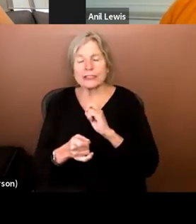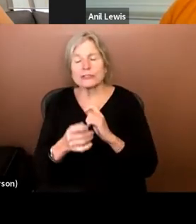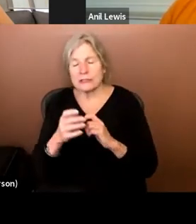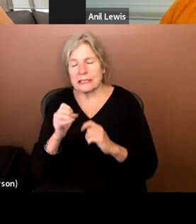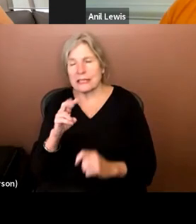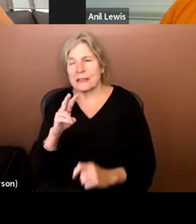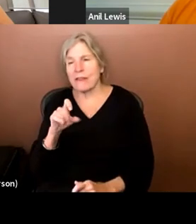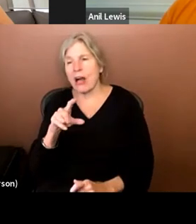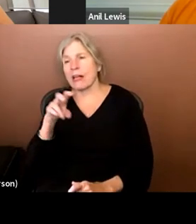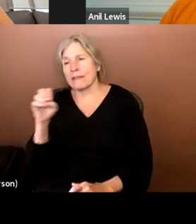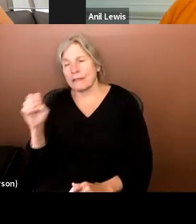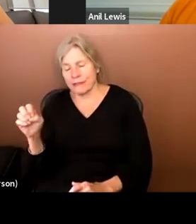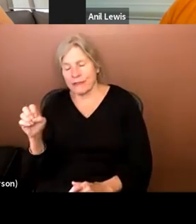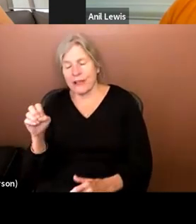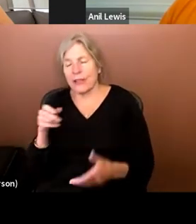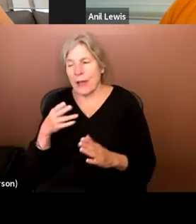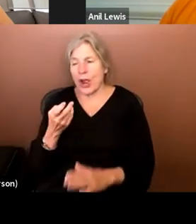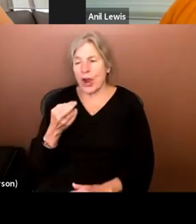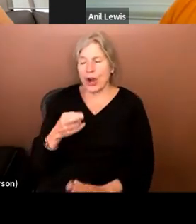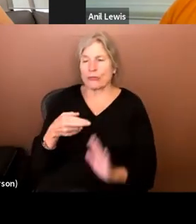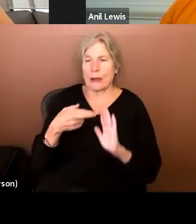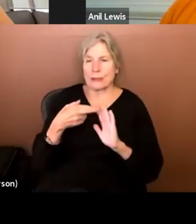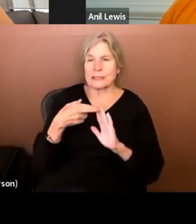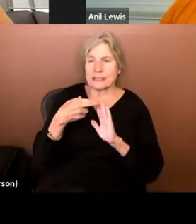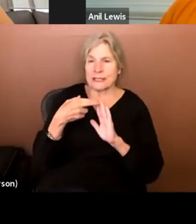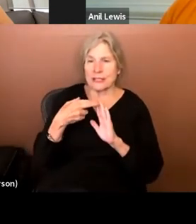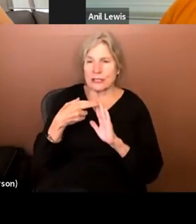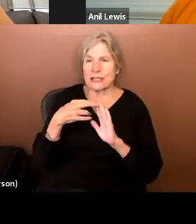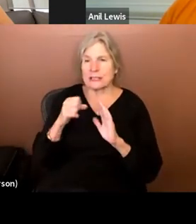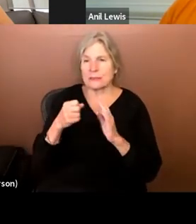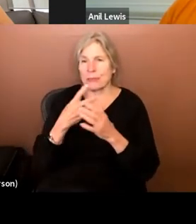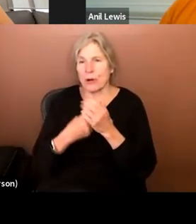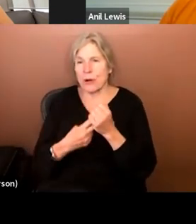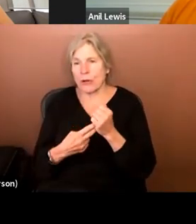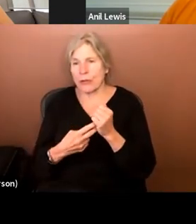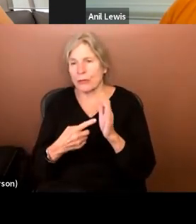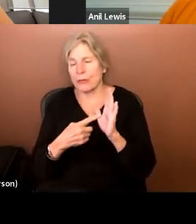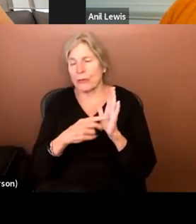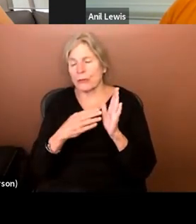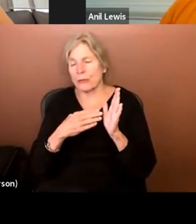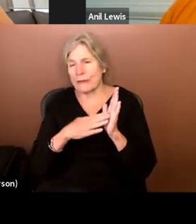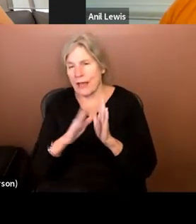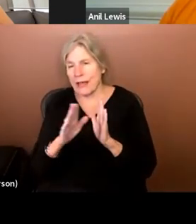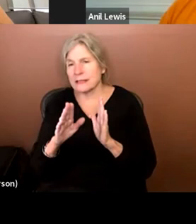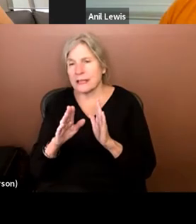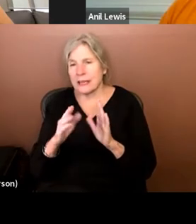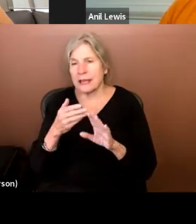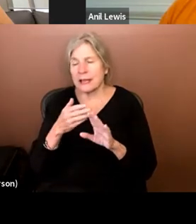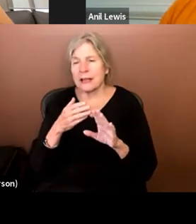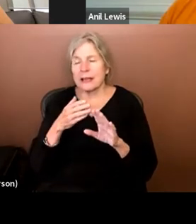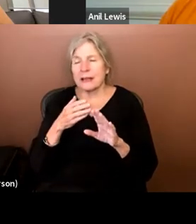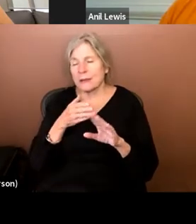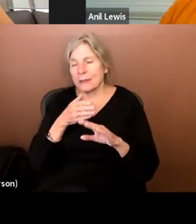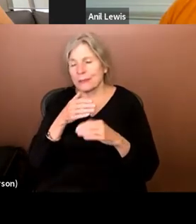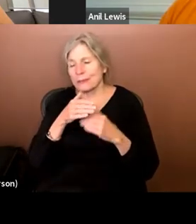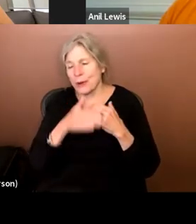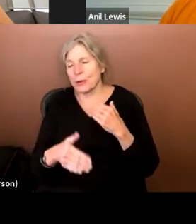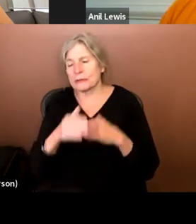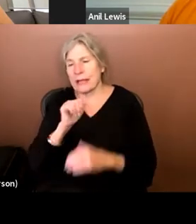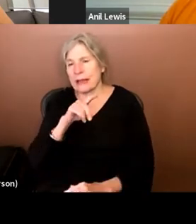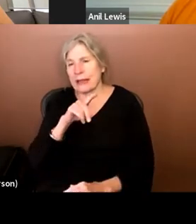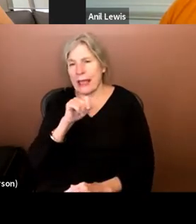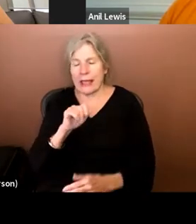and the way that her representation is both reflecting, you know, a post ADA, maybe kind of culture,